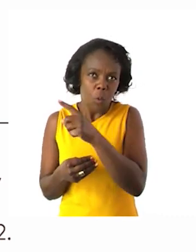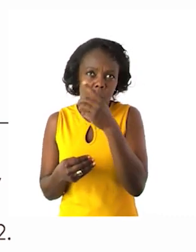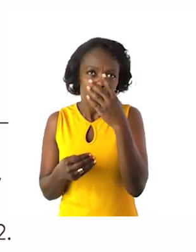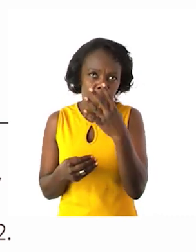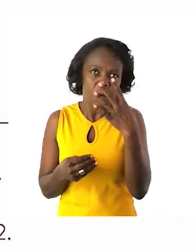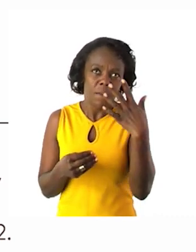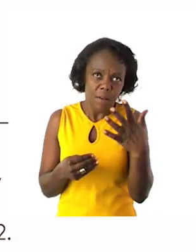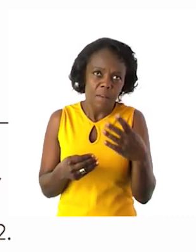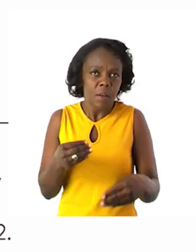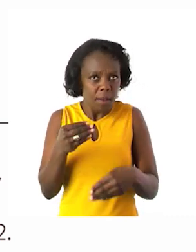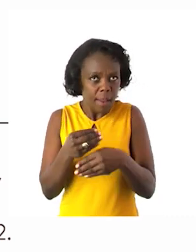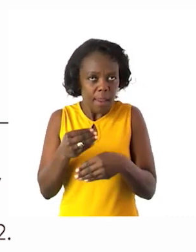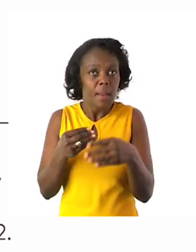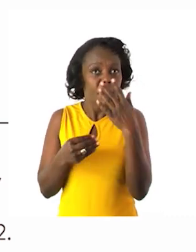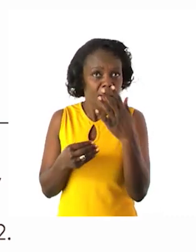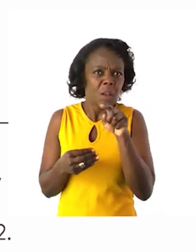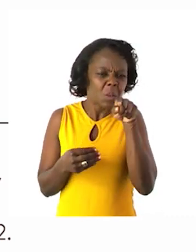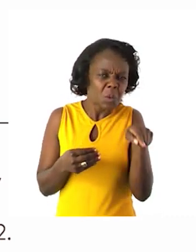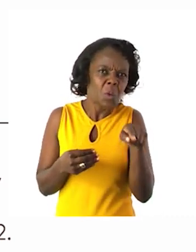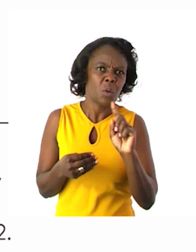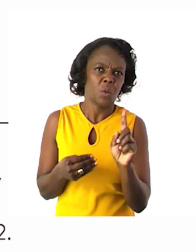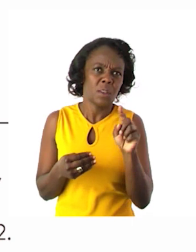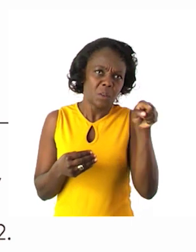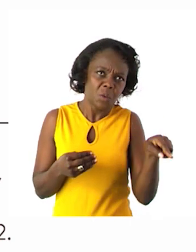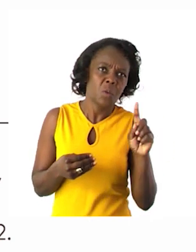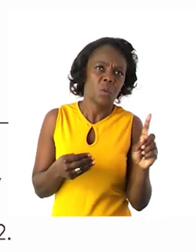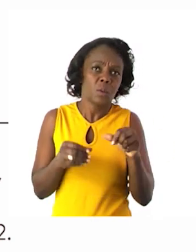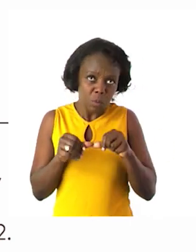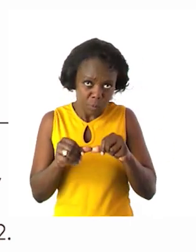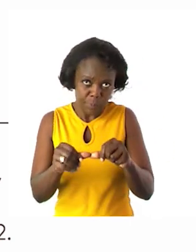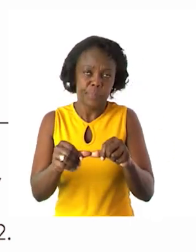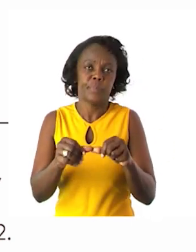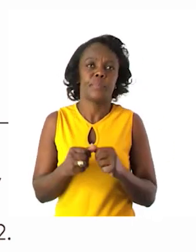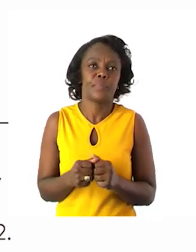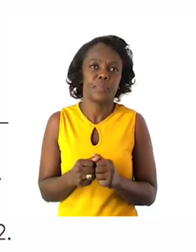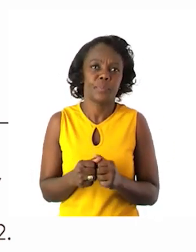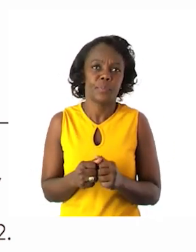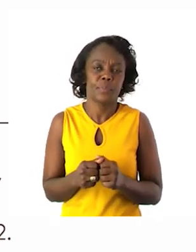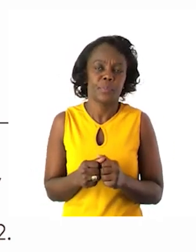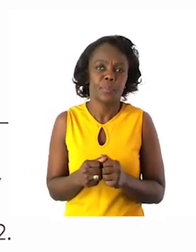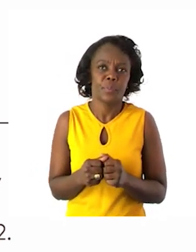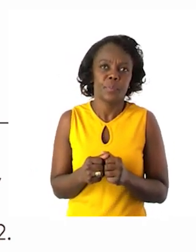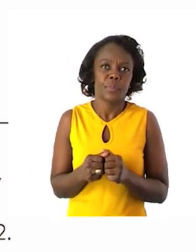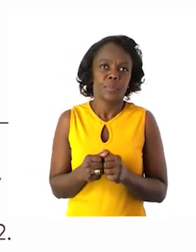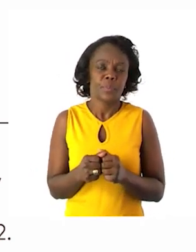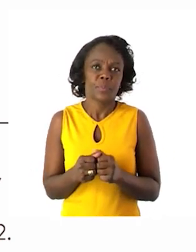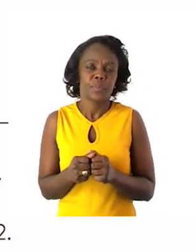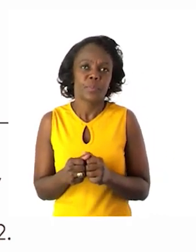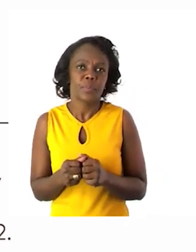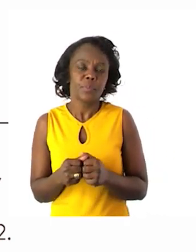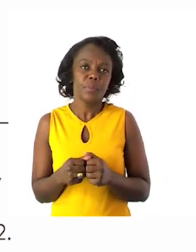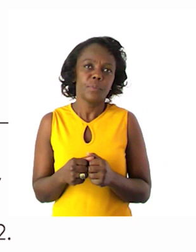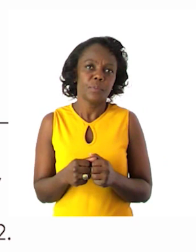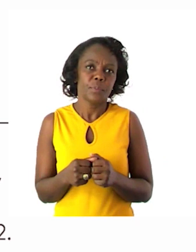the counting of 2. You have to first check the numbers that are given to you in order of you to know which number